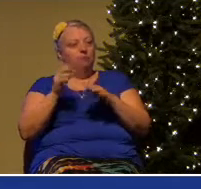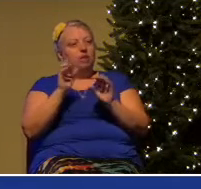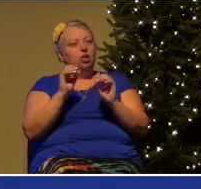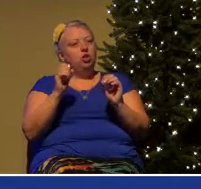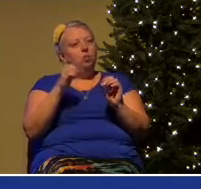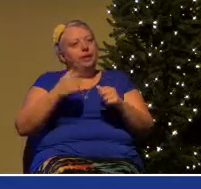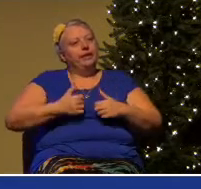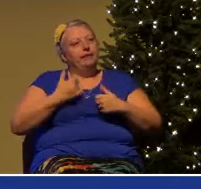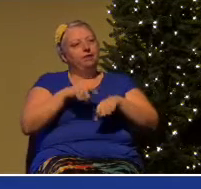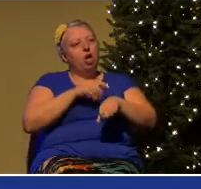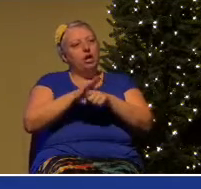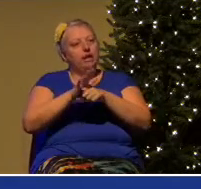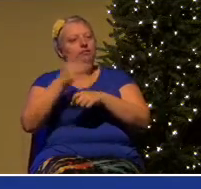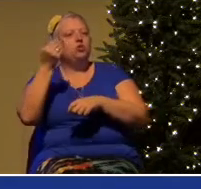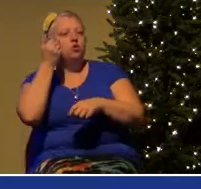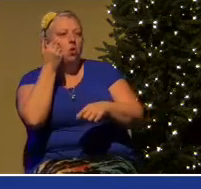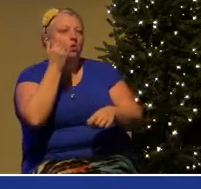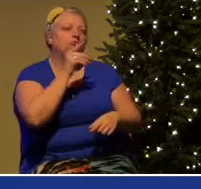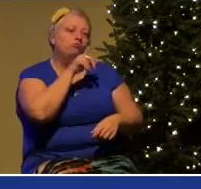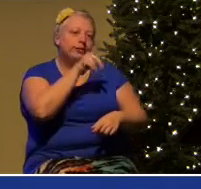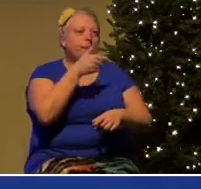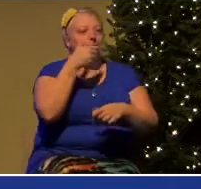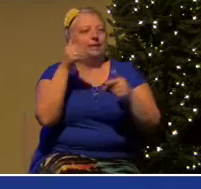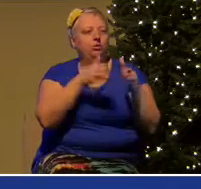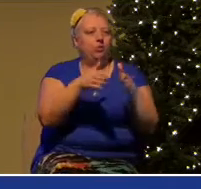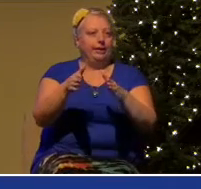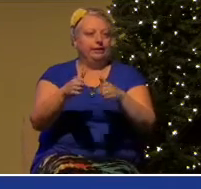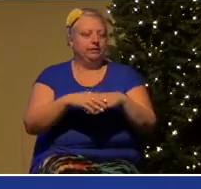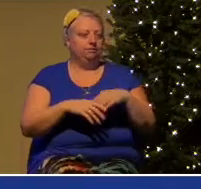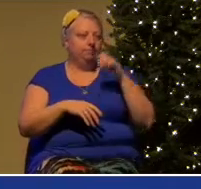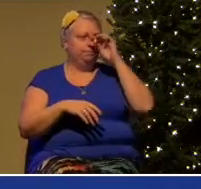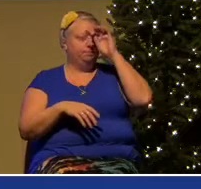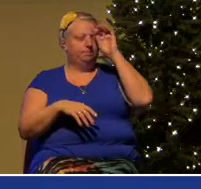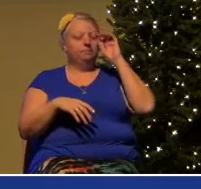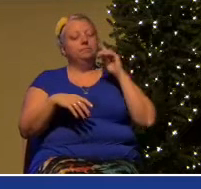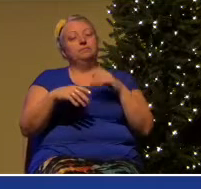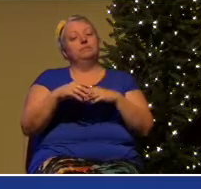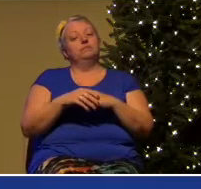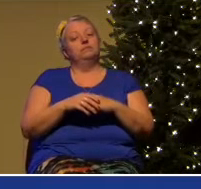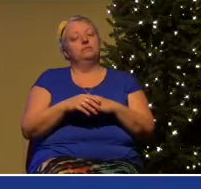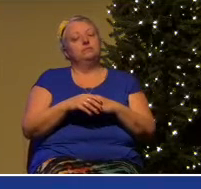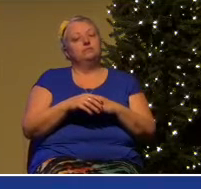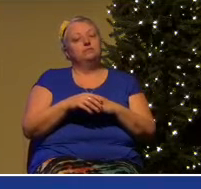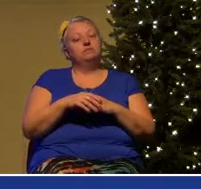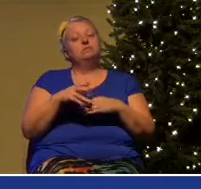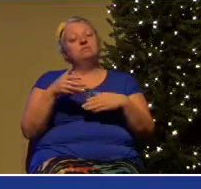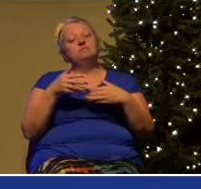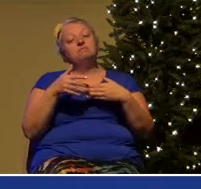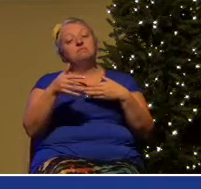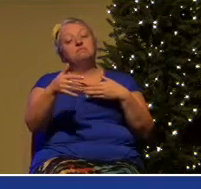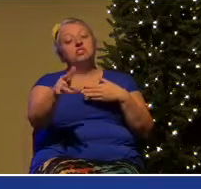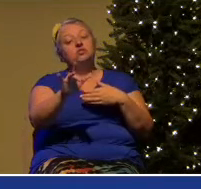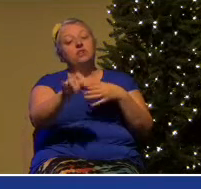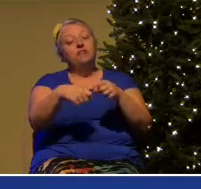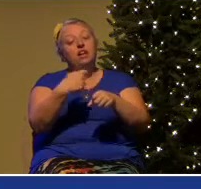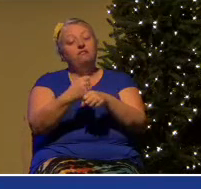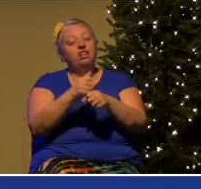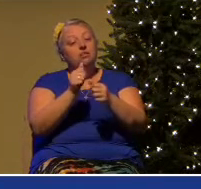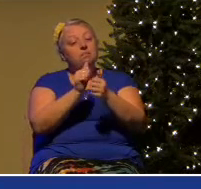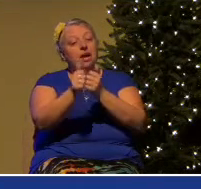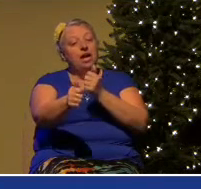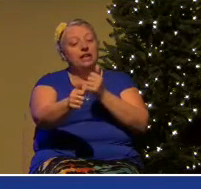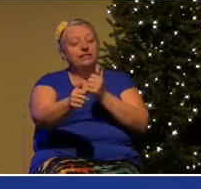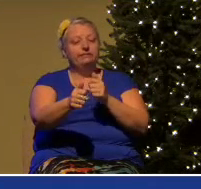because by the time you find out, 25 years have gone by and the damage is incalculable.